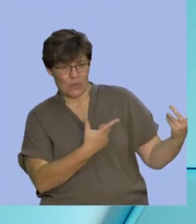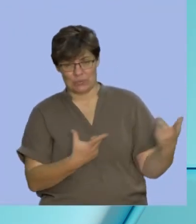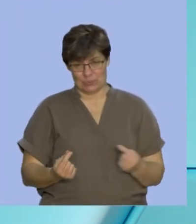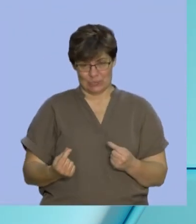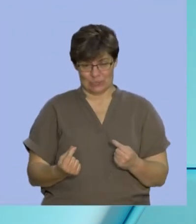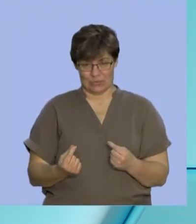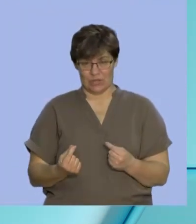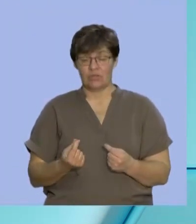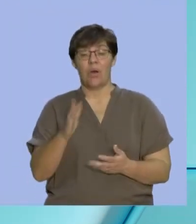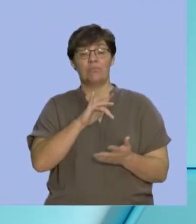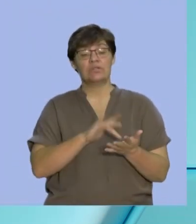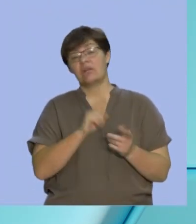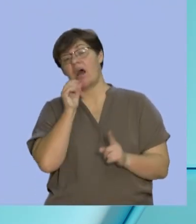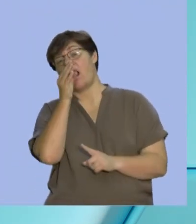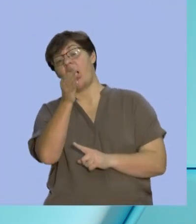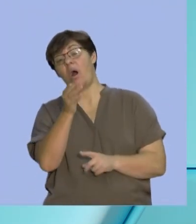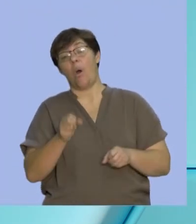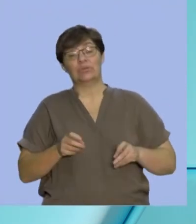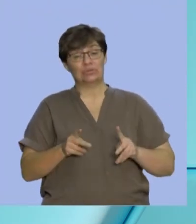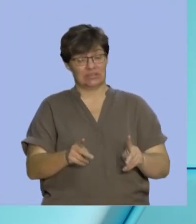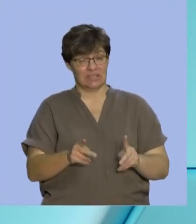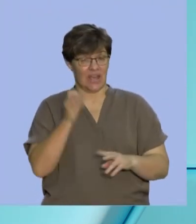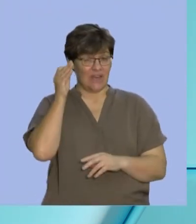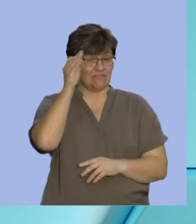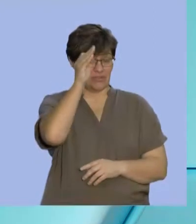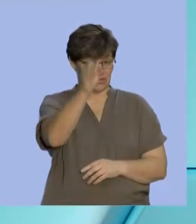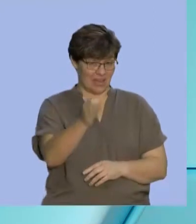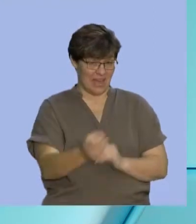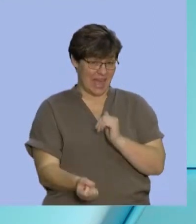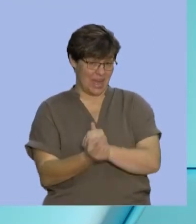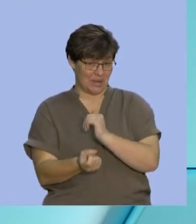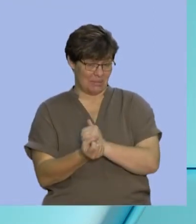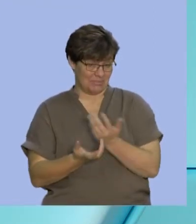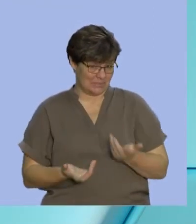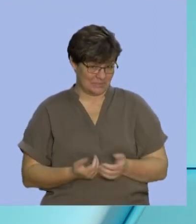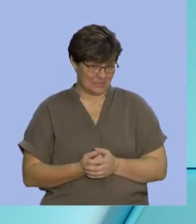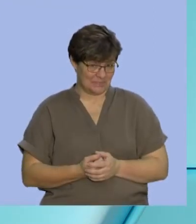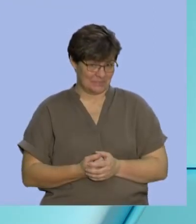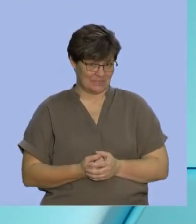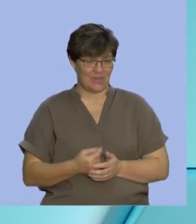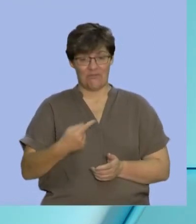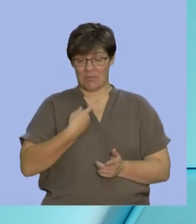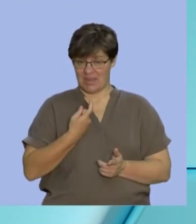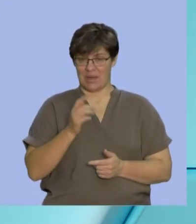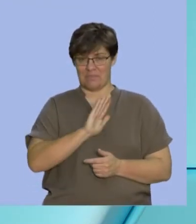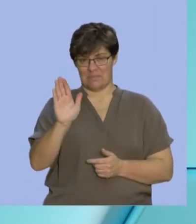to predict what the chance of a future event taking place will be from me goodbye